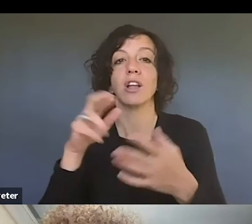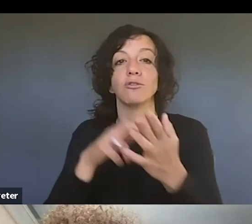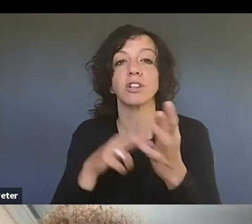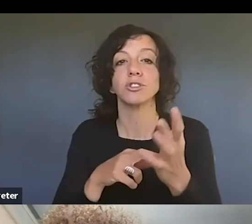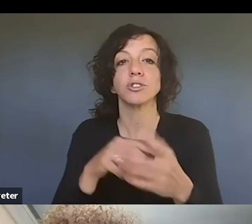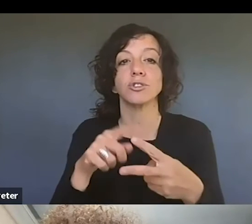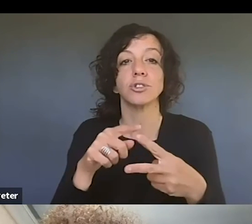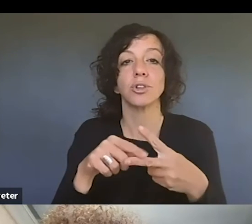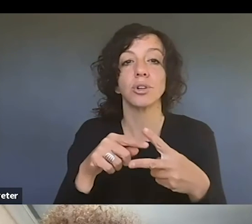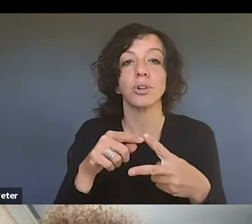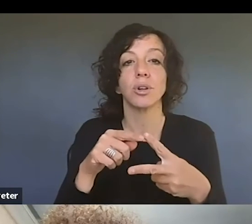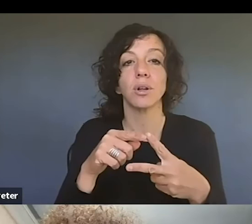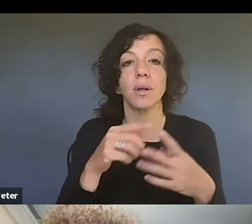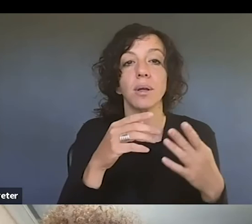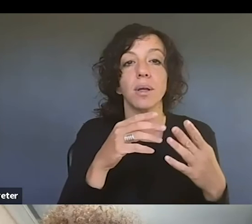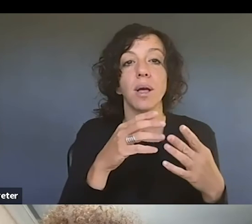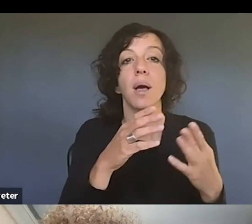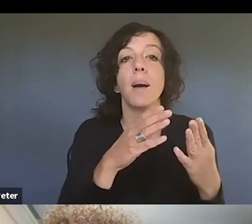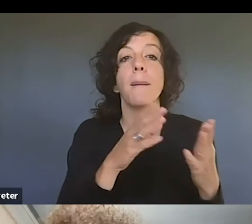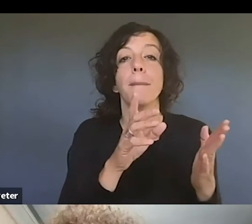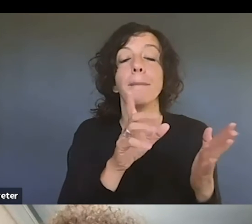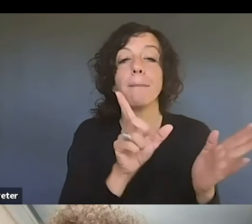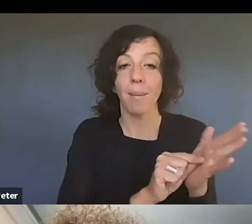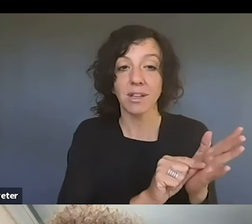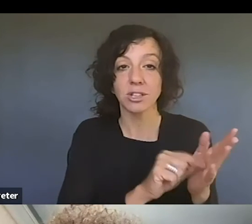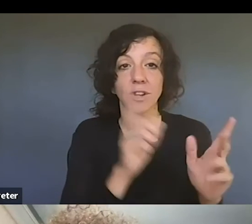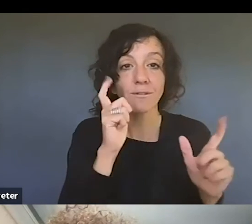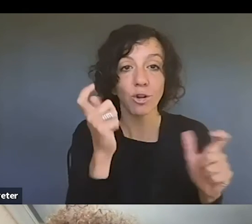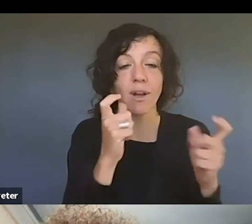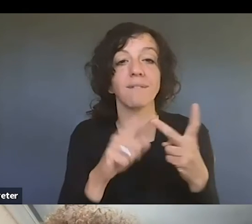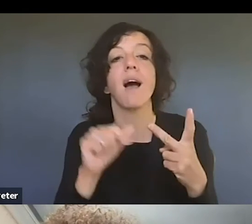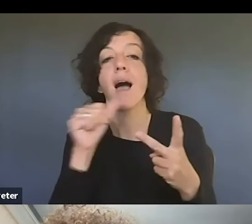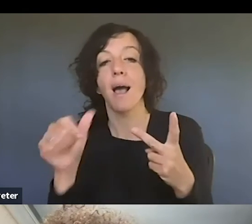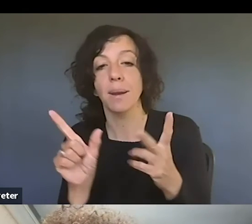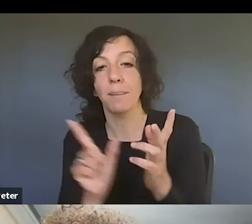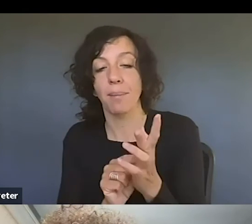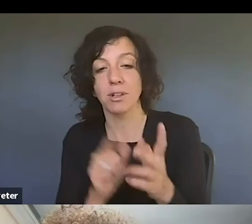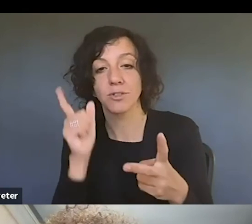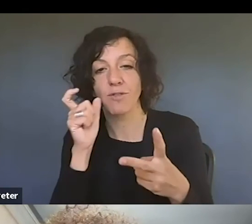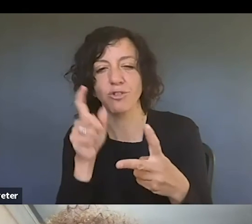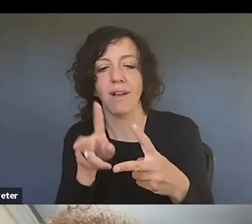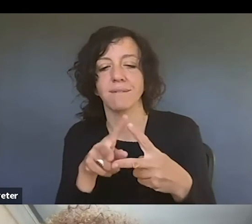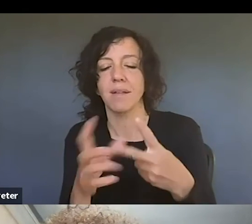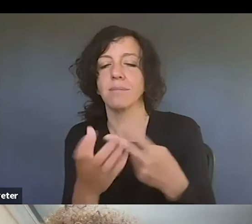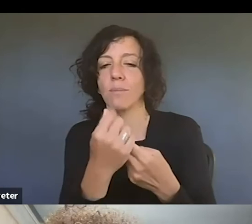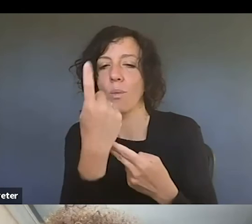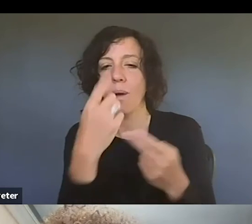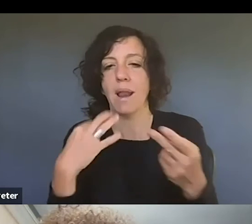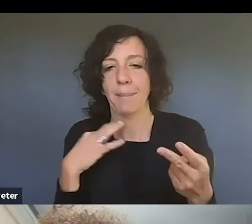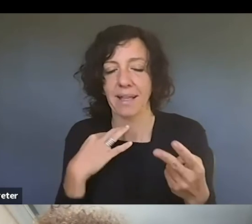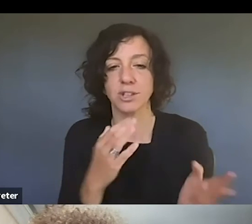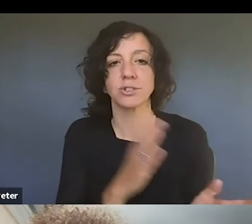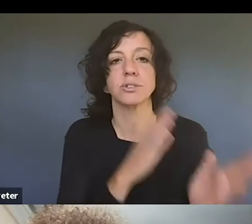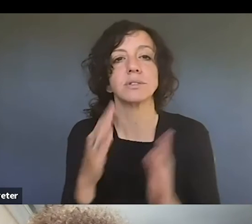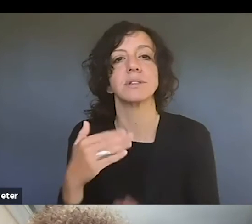published photographs or a group of unpublished photographs with one application. Then we also have a, uh, what we call a group G